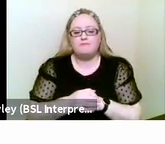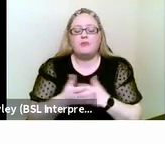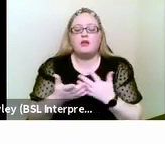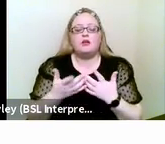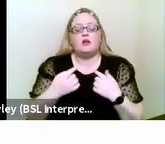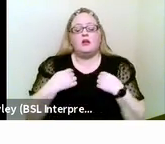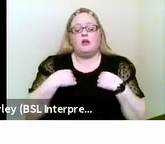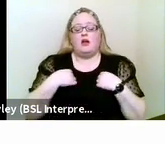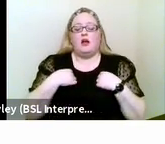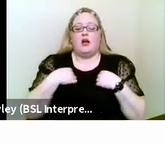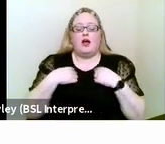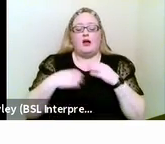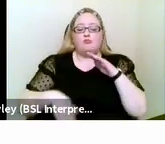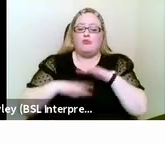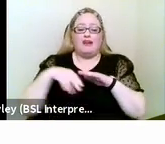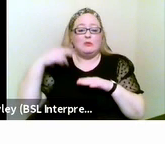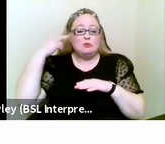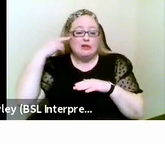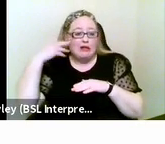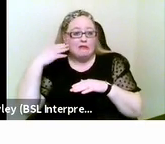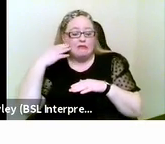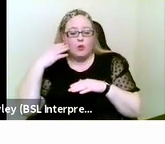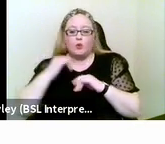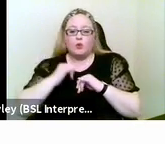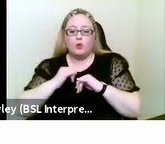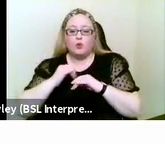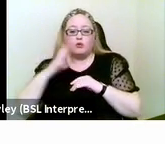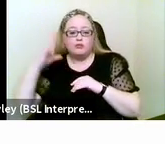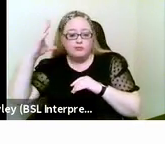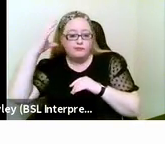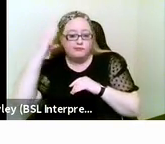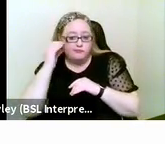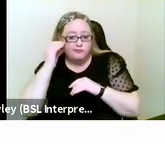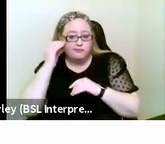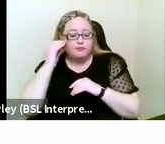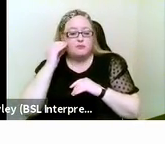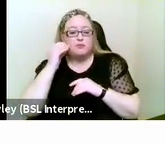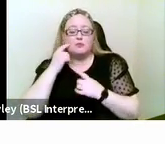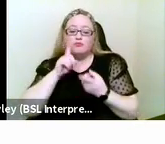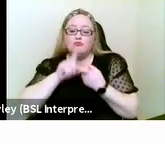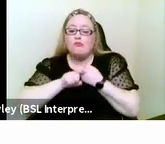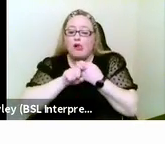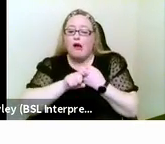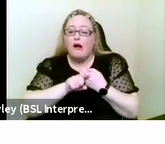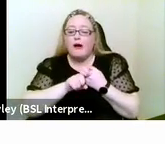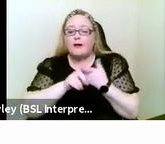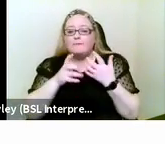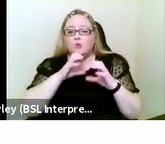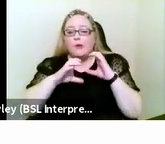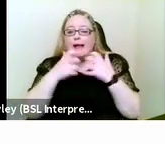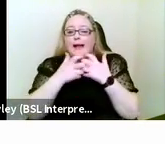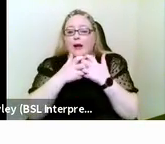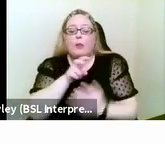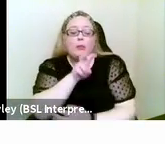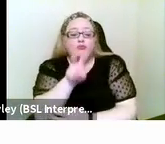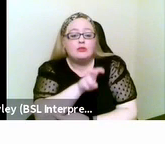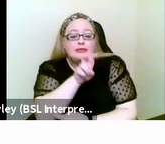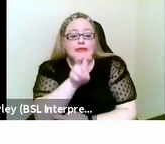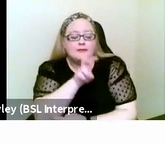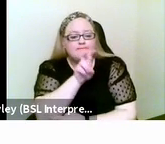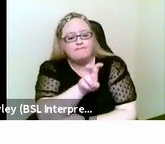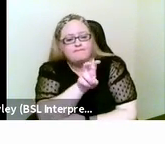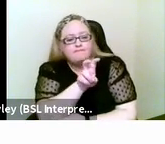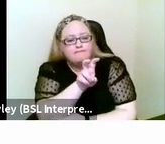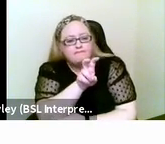profoundly deaf or have a severe hearing loss and rely on lip reading to help me communicate even